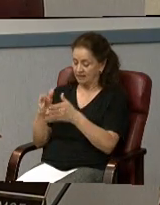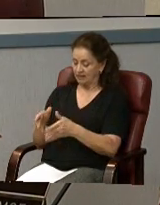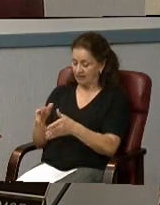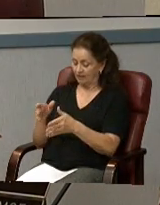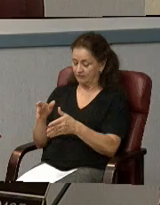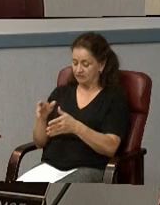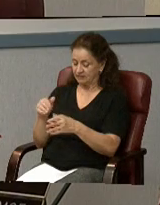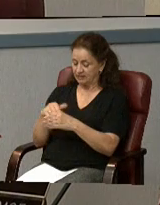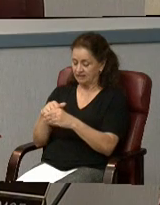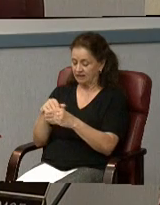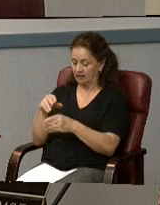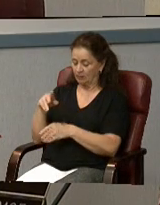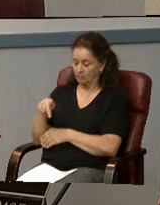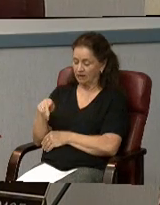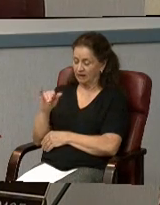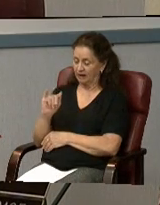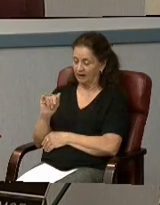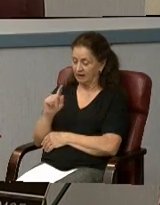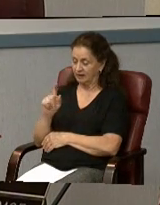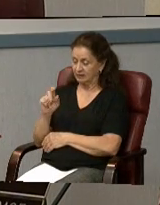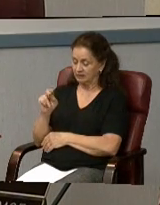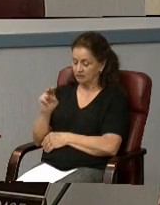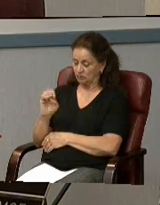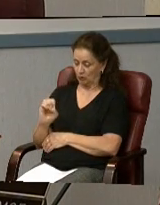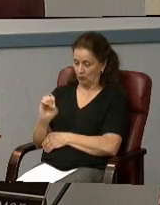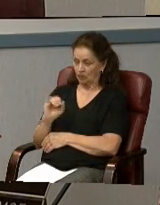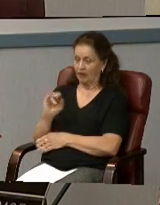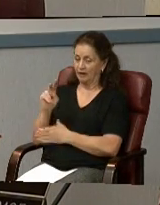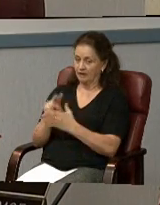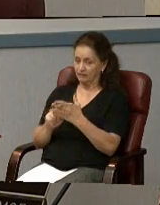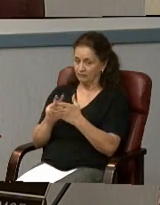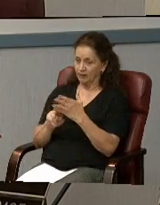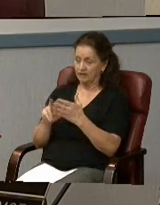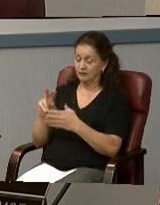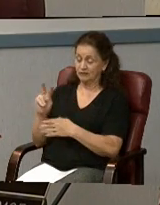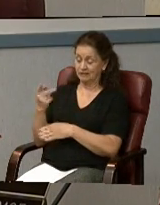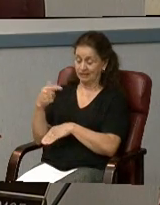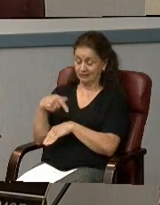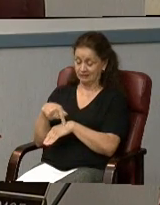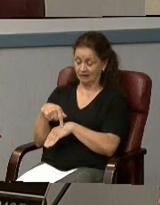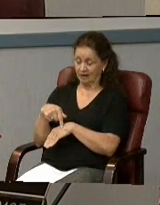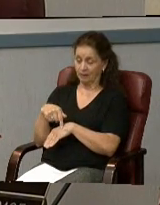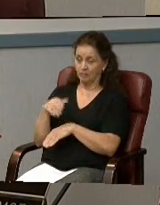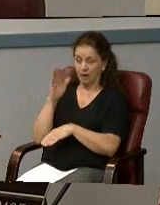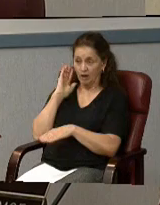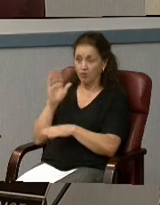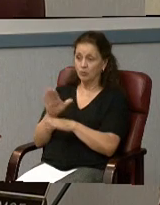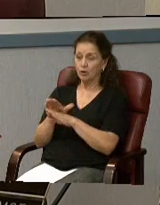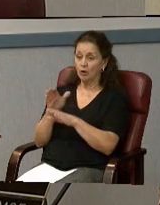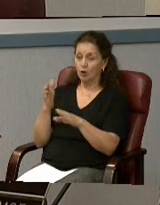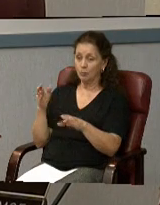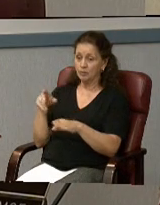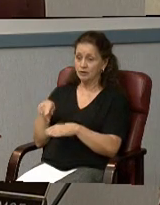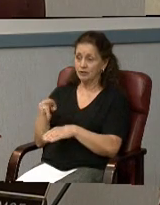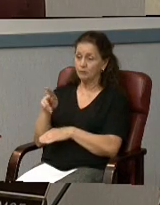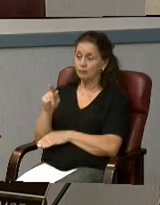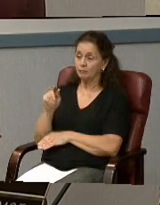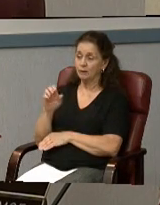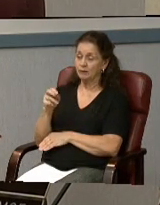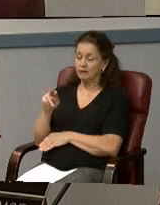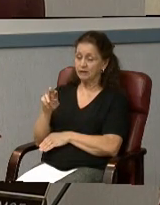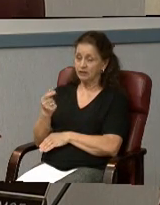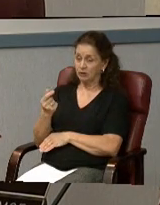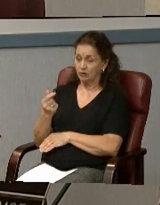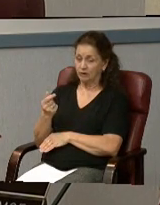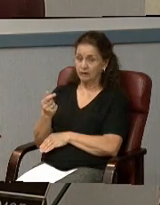I've read the title into the record for the second reading. I'll open the public hearing at 7.28. I have no one signed up to